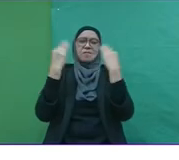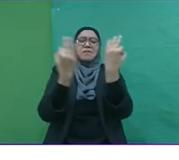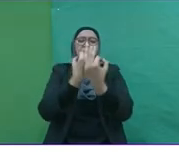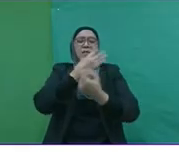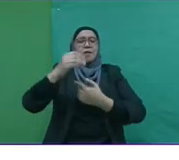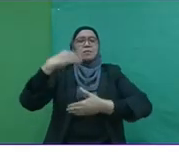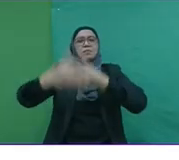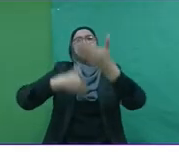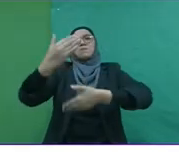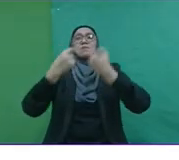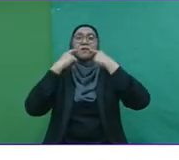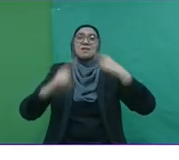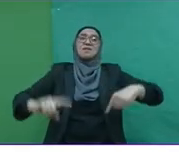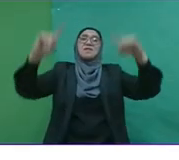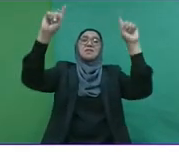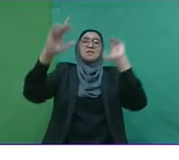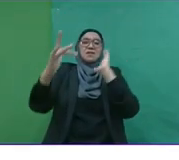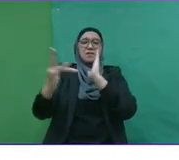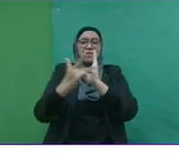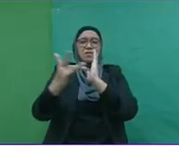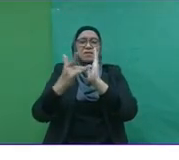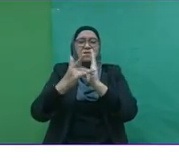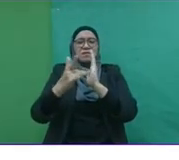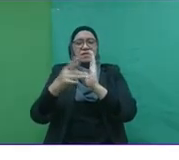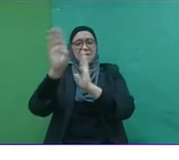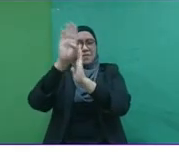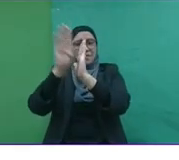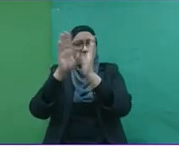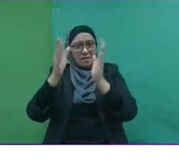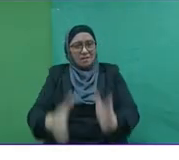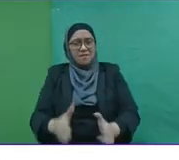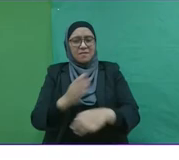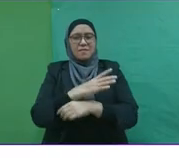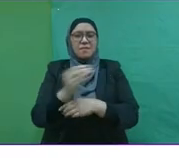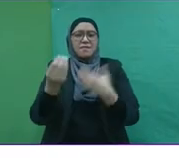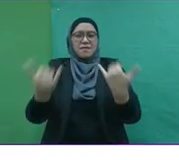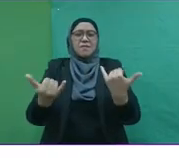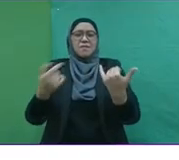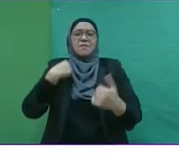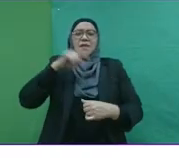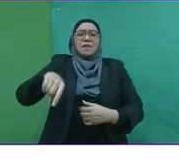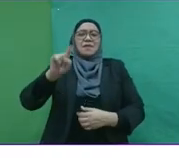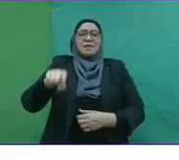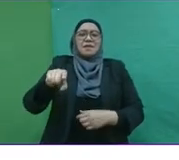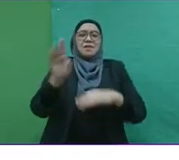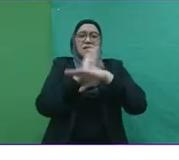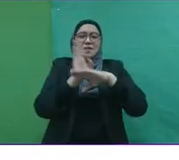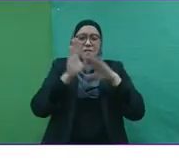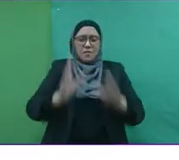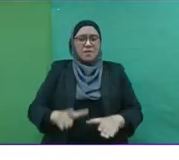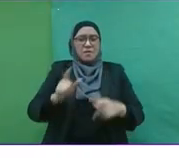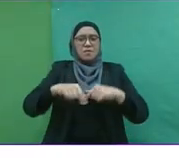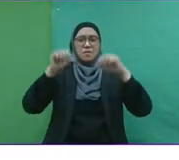a successful technology billionaire. So, today, we need entrepreneurs who are able